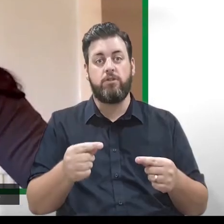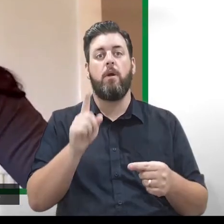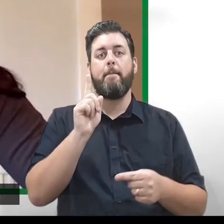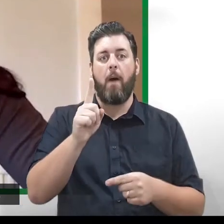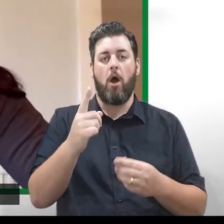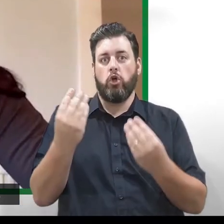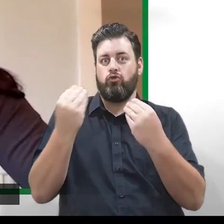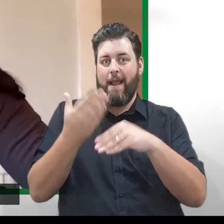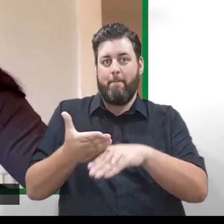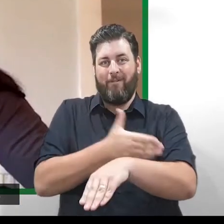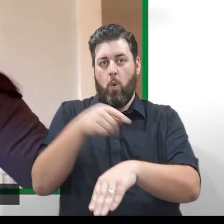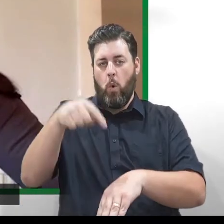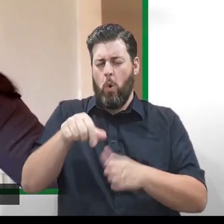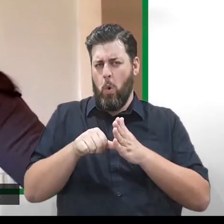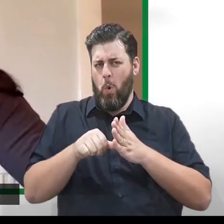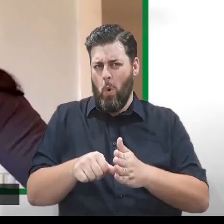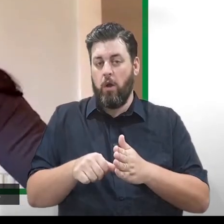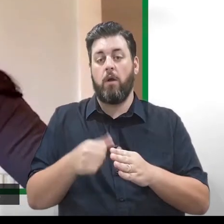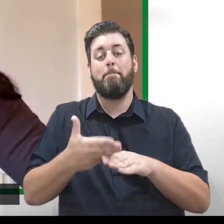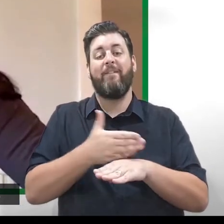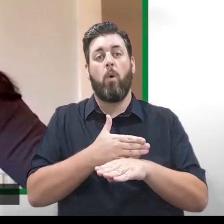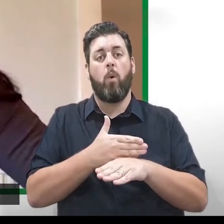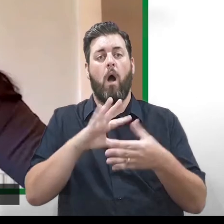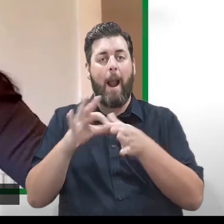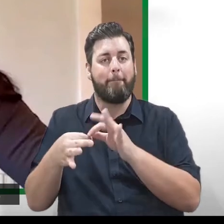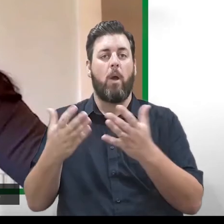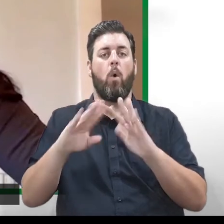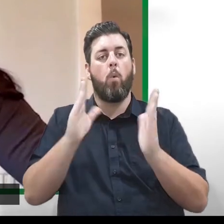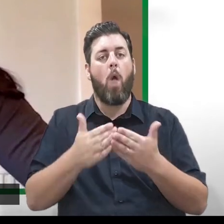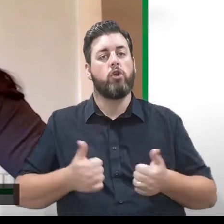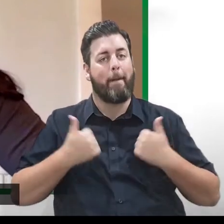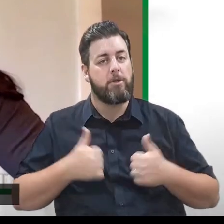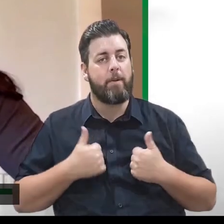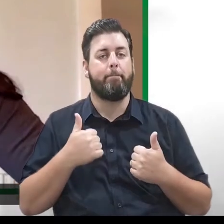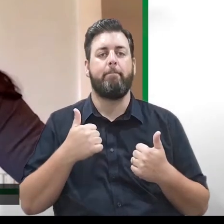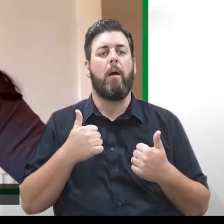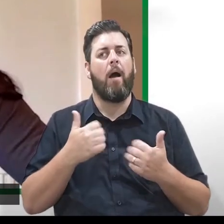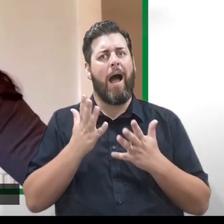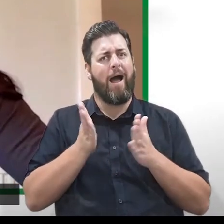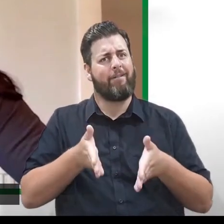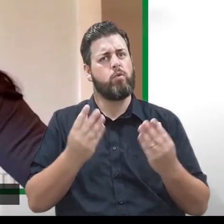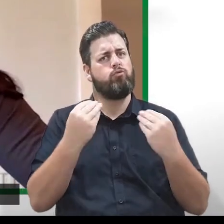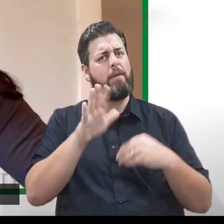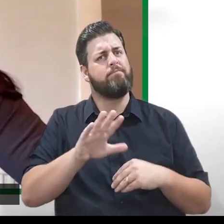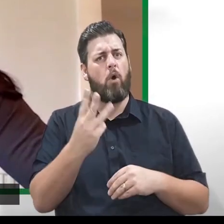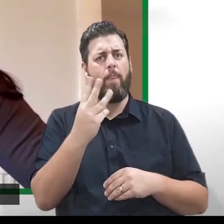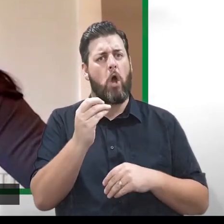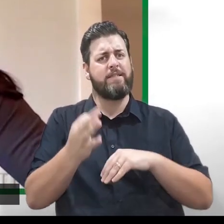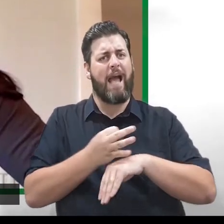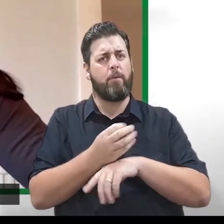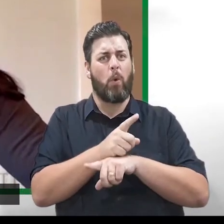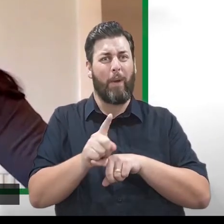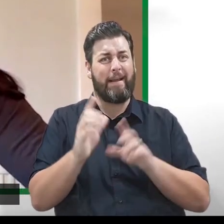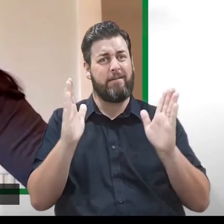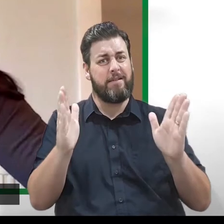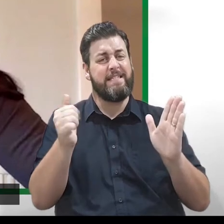Championships, I had to train for roughly 30-plus hours a week. So that was over six days. So I used to get a Sunday off